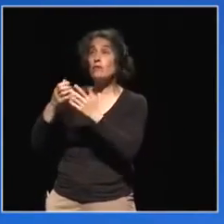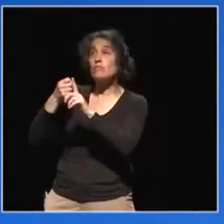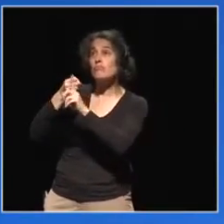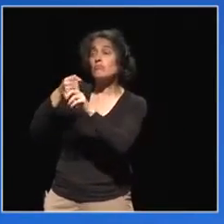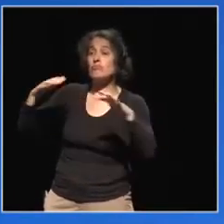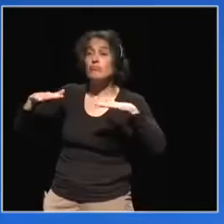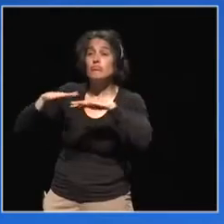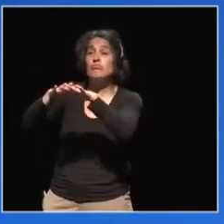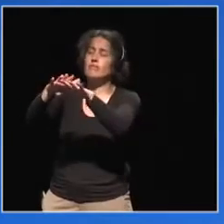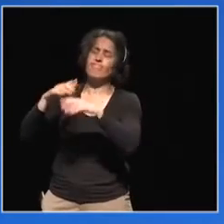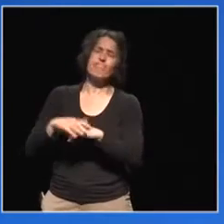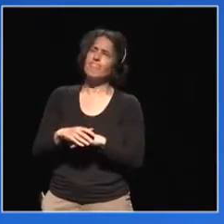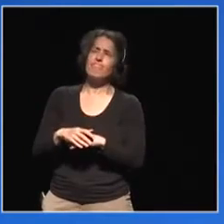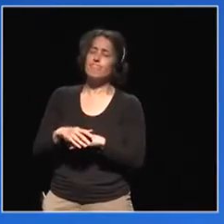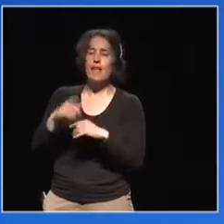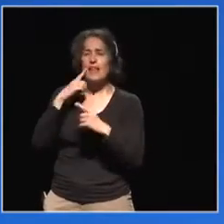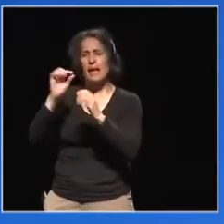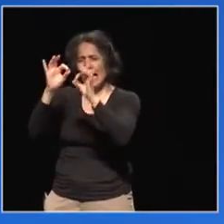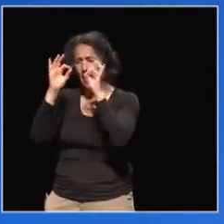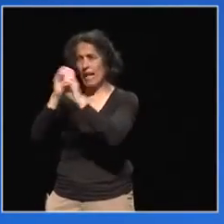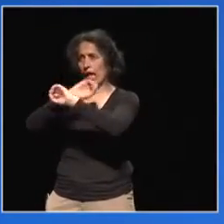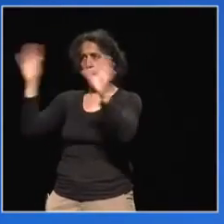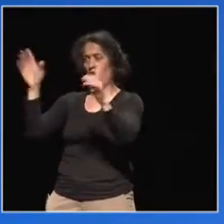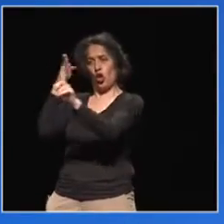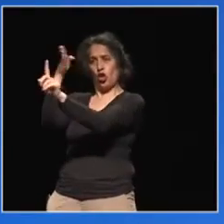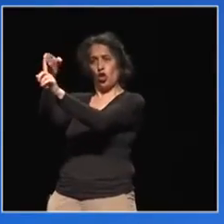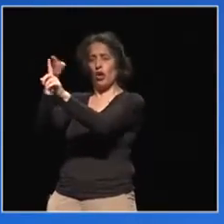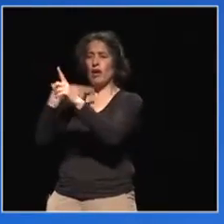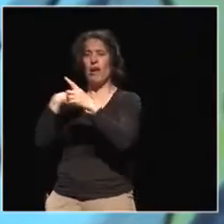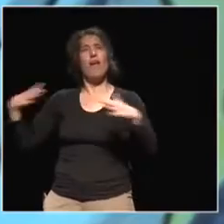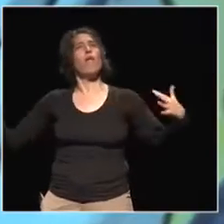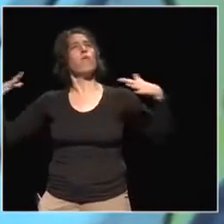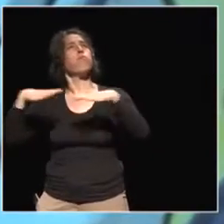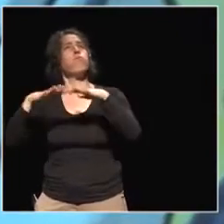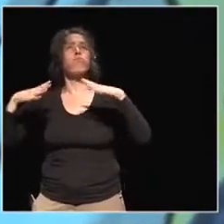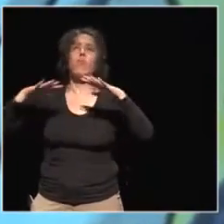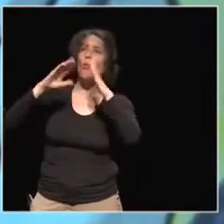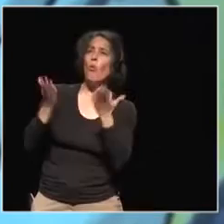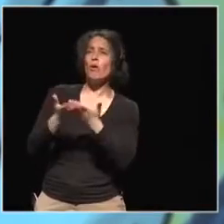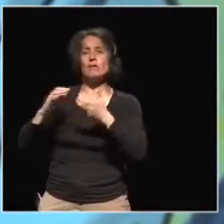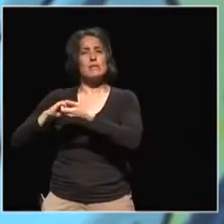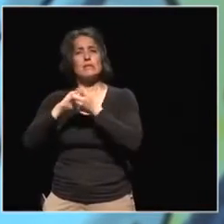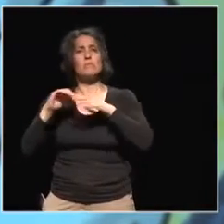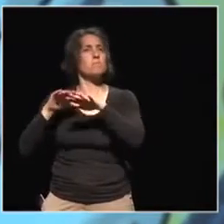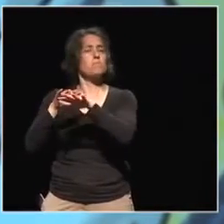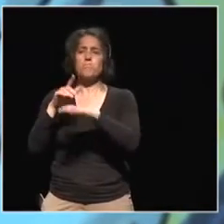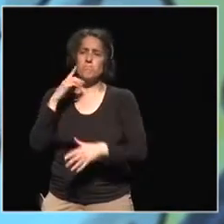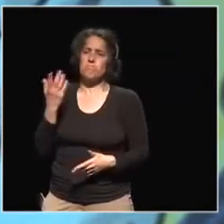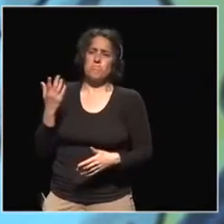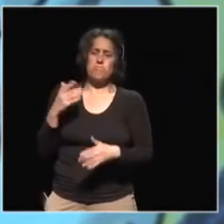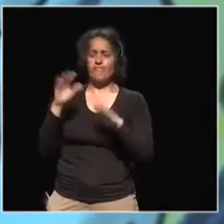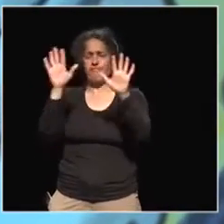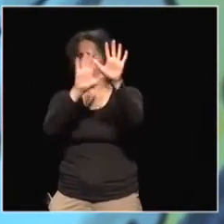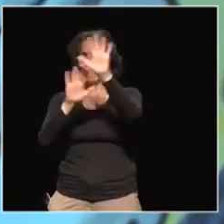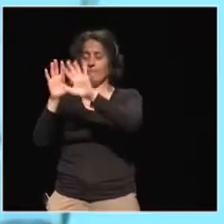the people have to fight for something more or less concretely and more or less achievable. It's something that I believe in. It's something that I think is